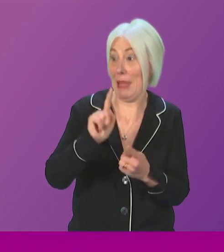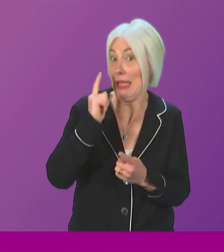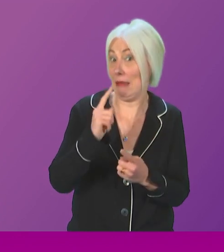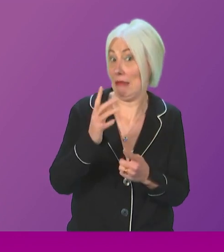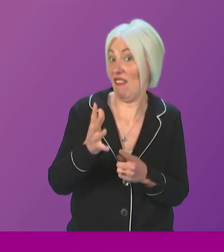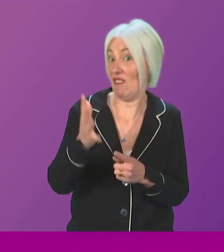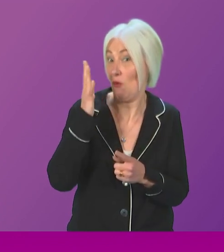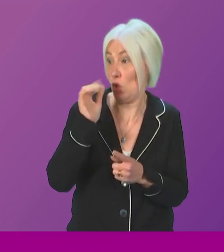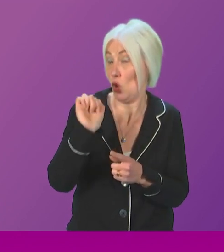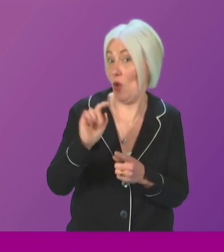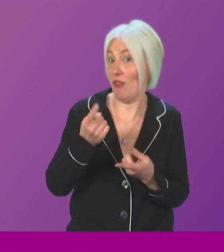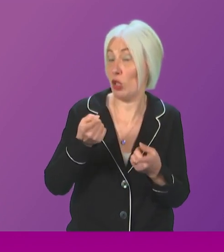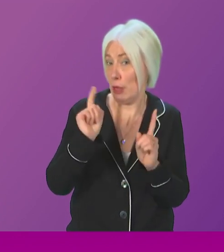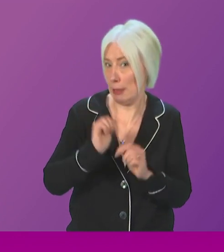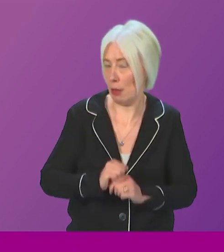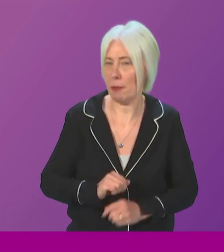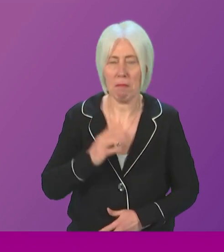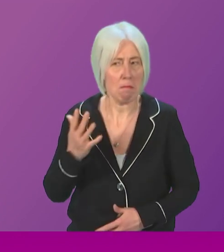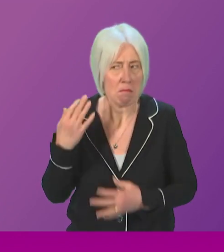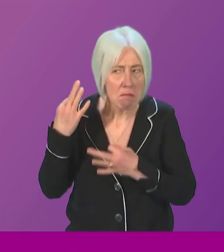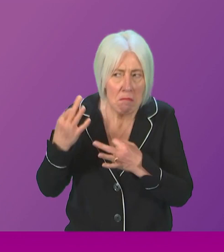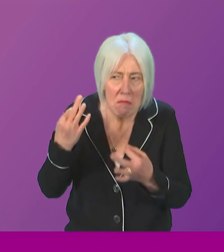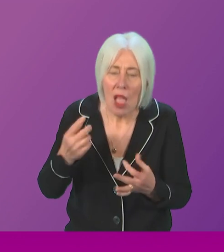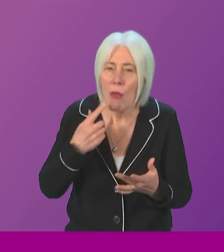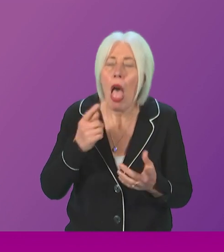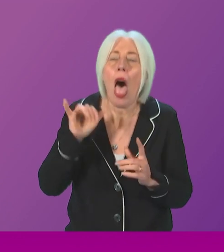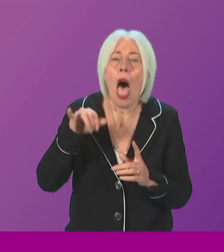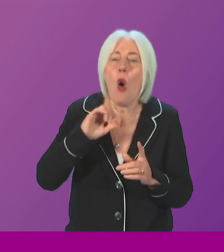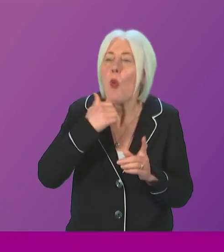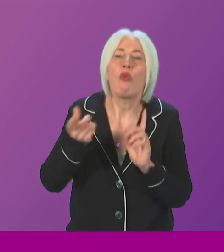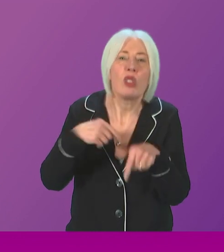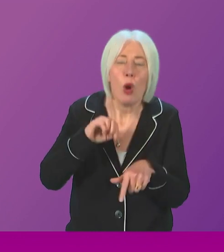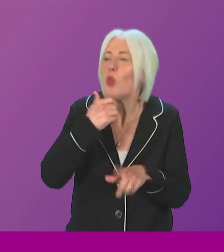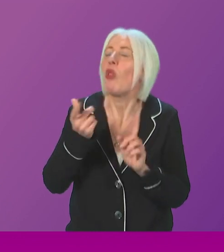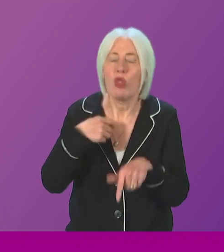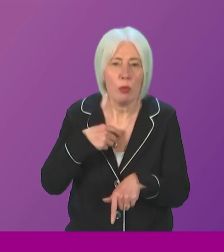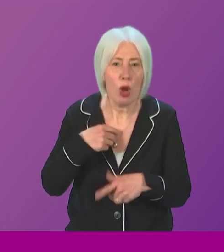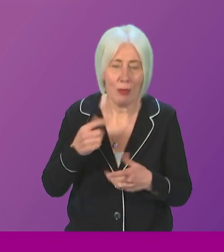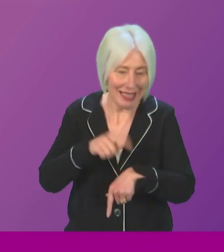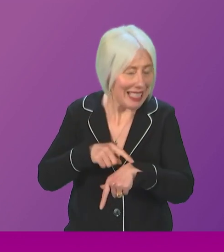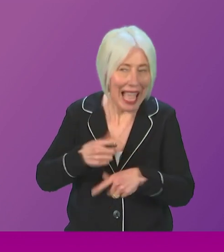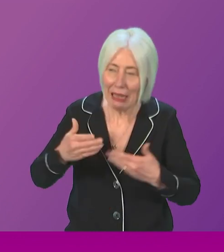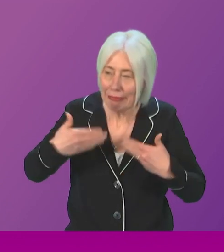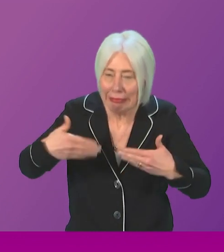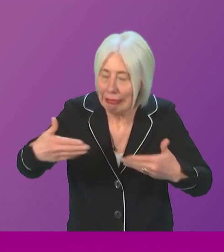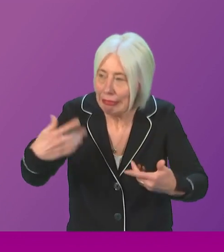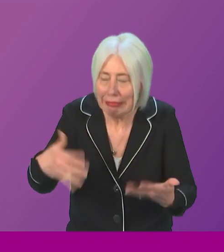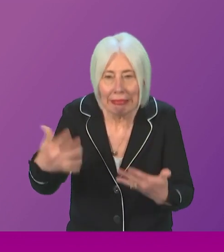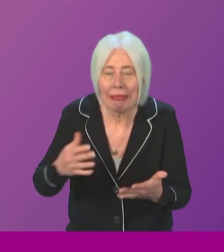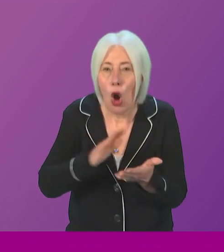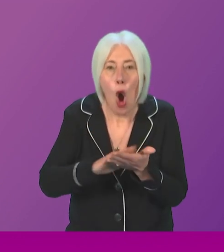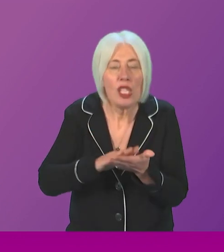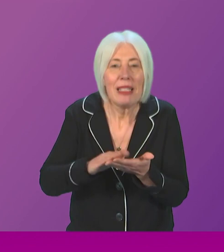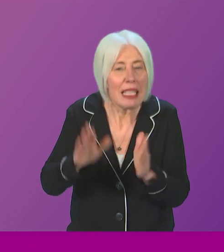five weeks ago, but all they have had since said holding responses. Time is running out, and hospices will need to make decisions